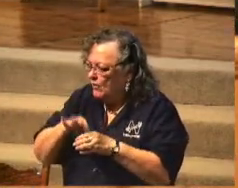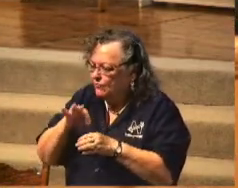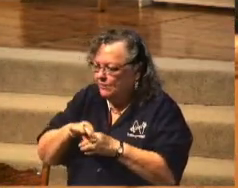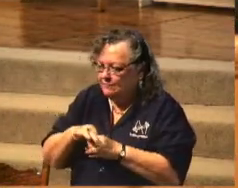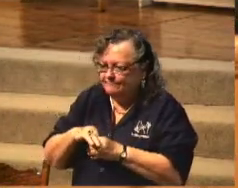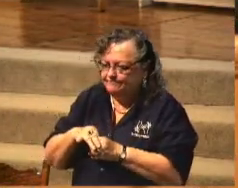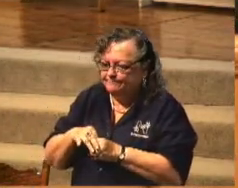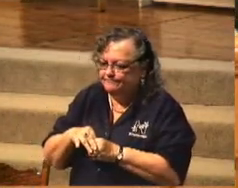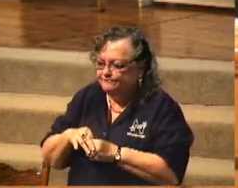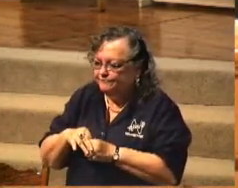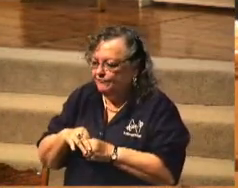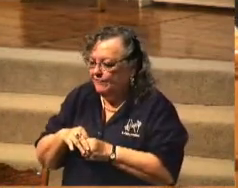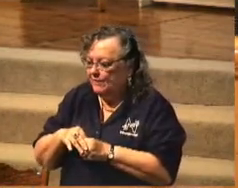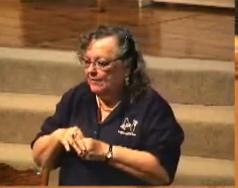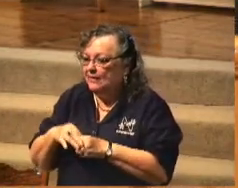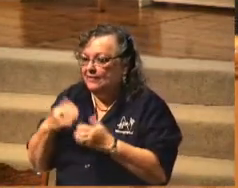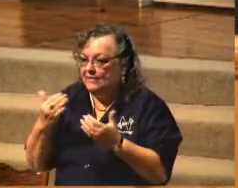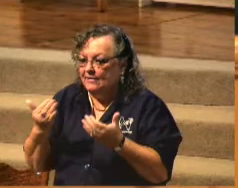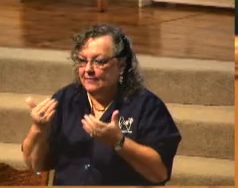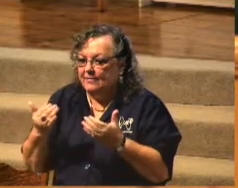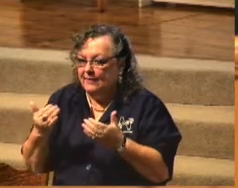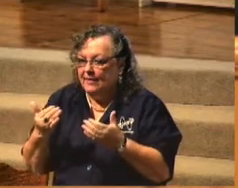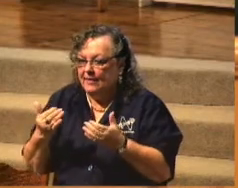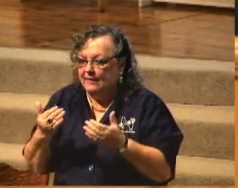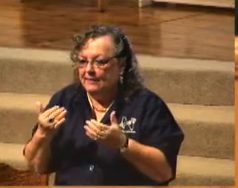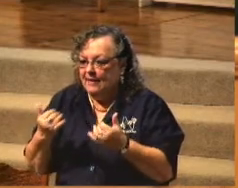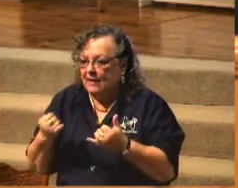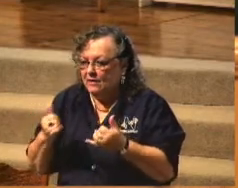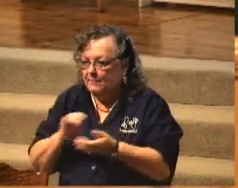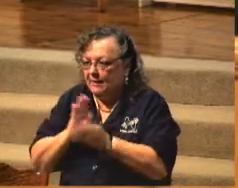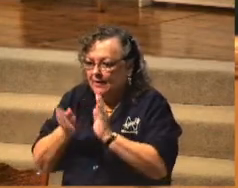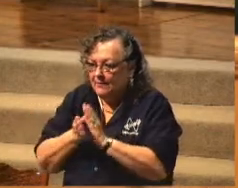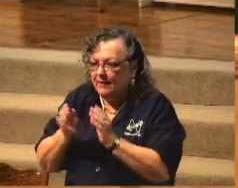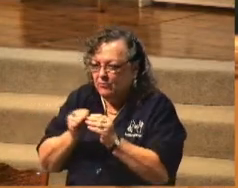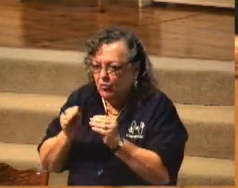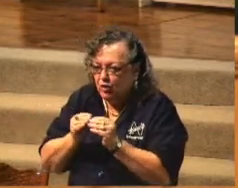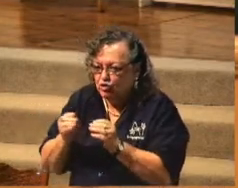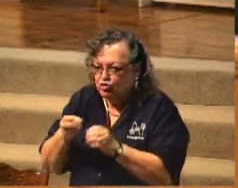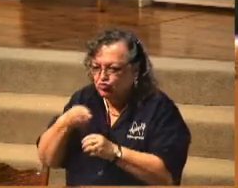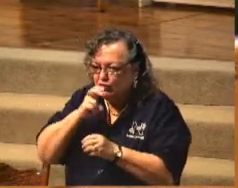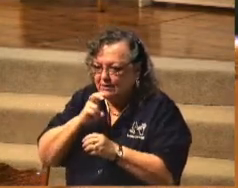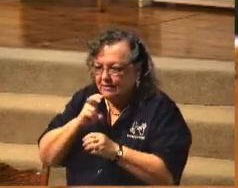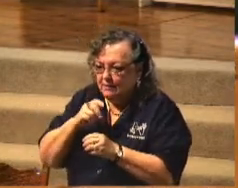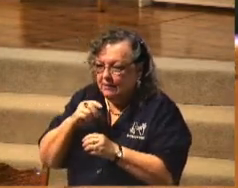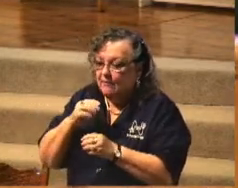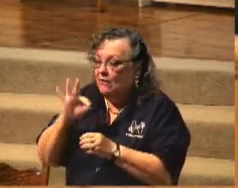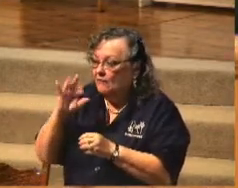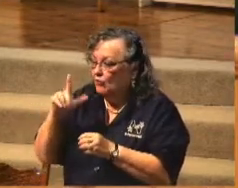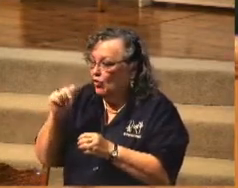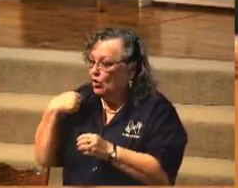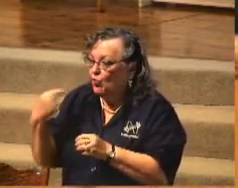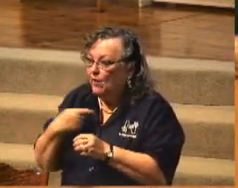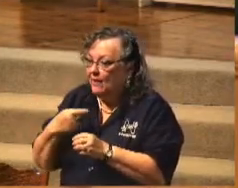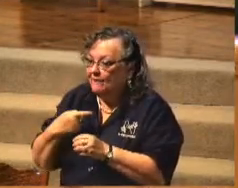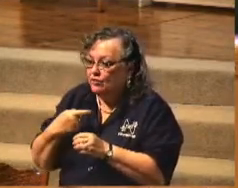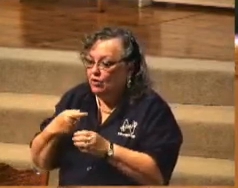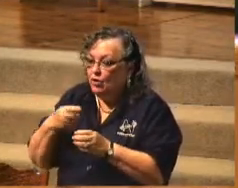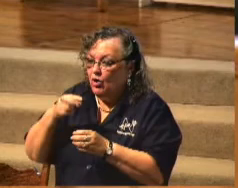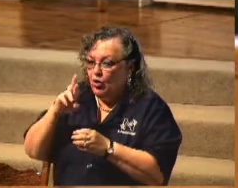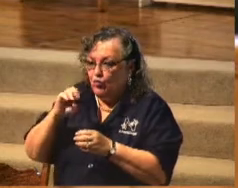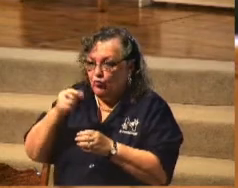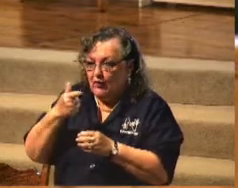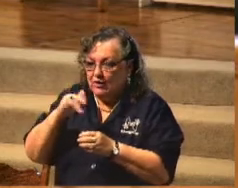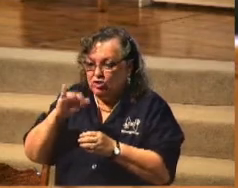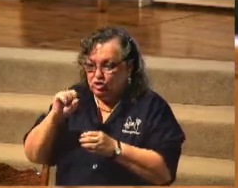Well, thankfully, I guess they're tightening things up. And in Florida, we have to register as a